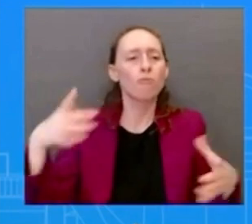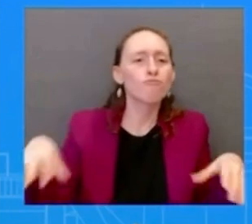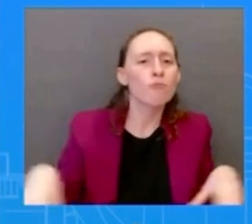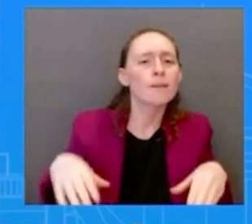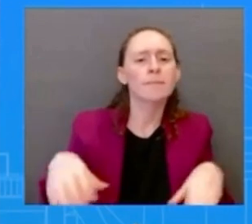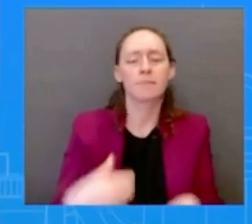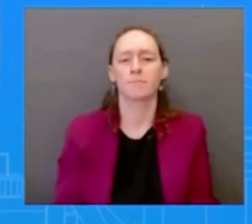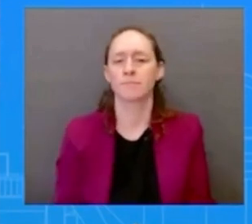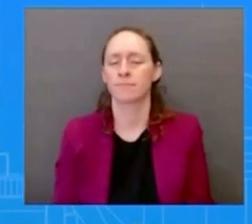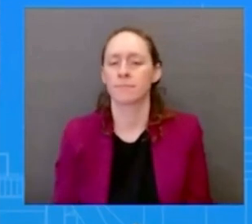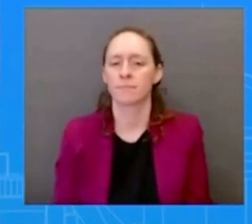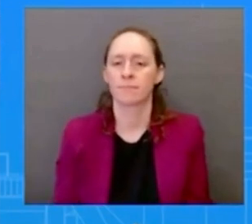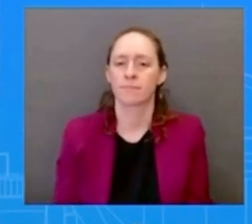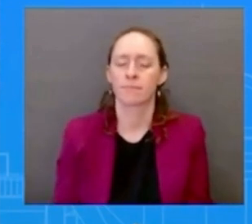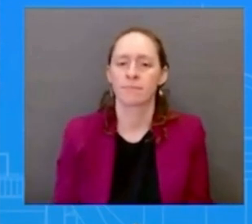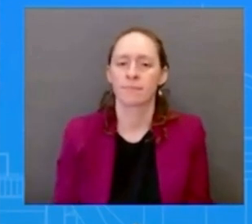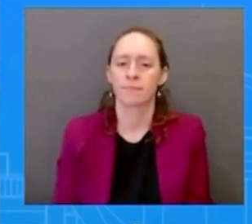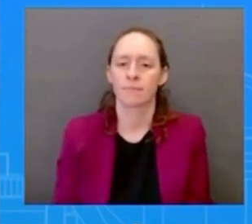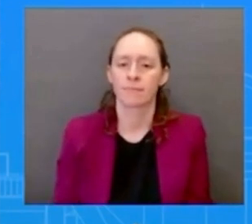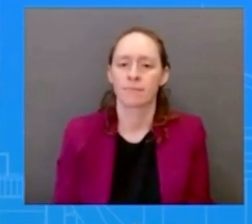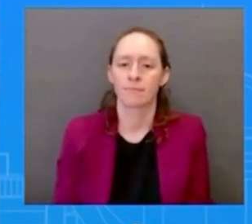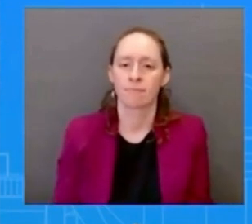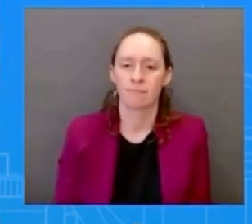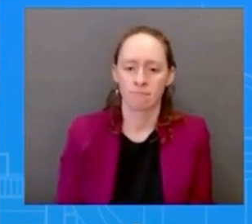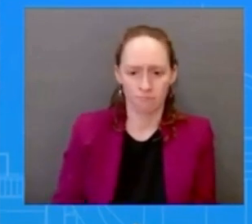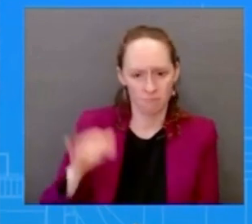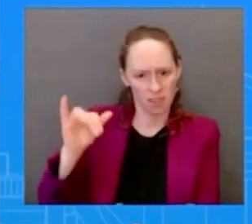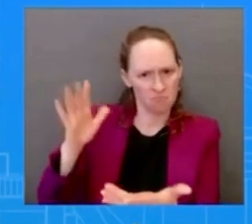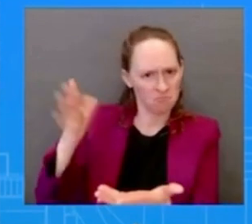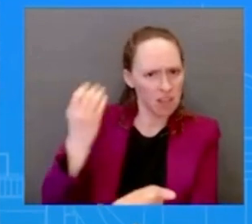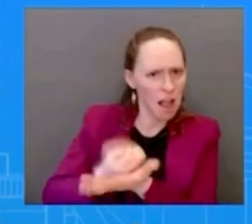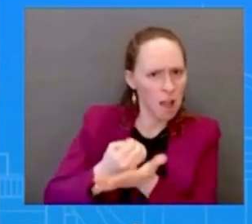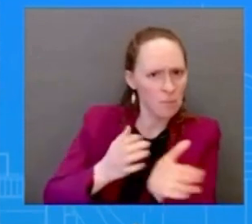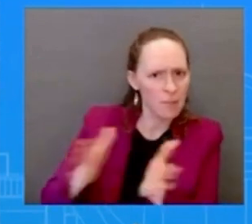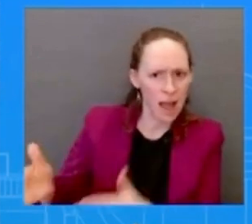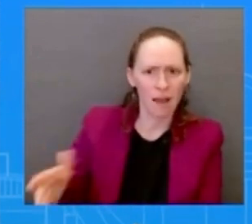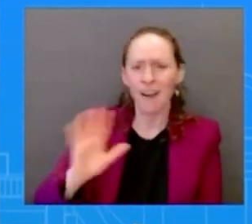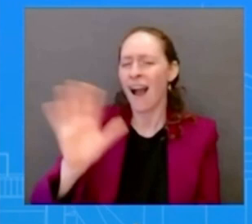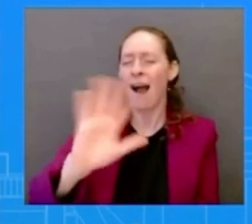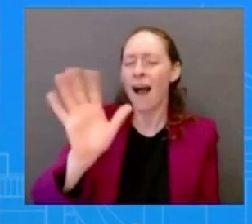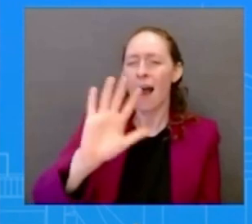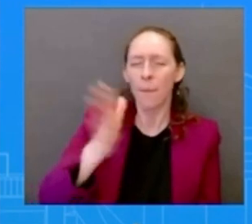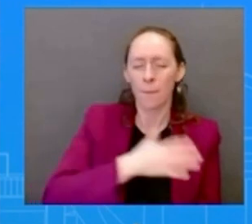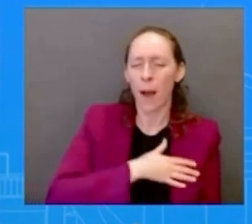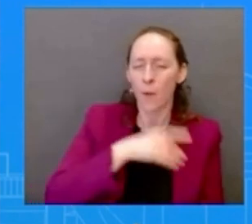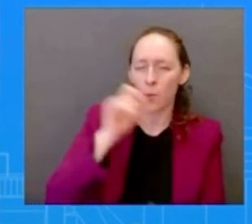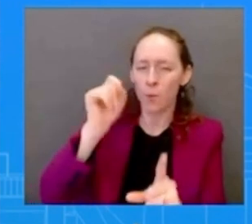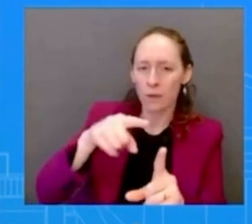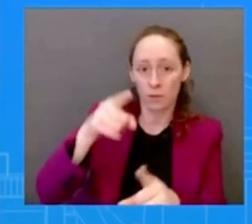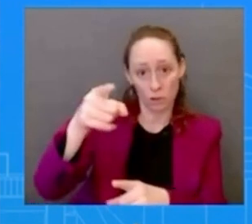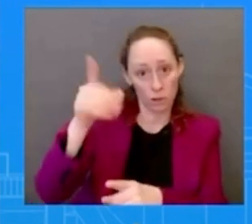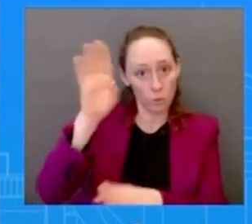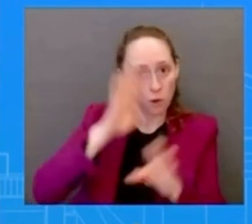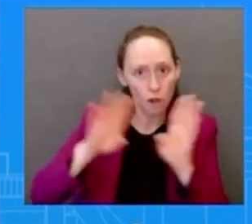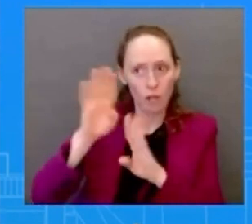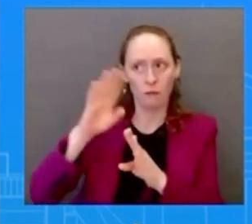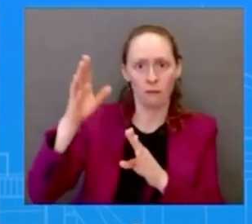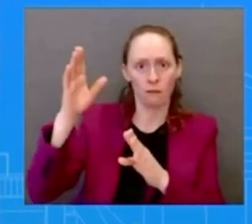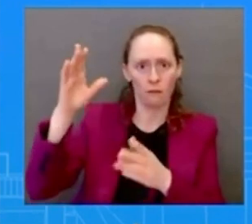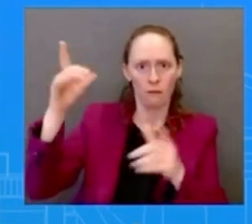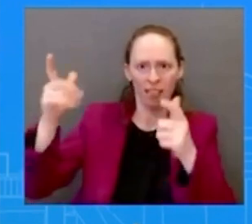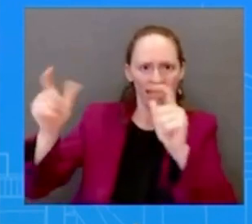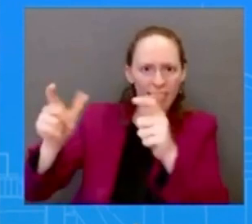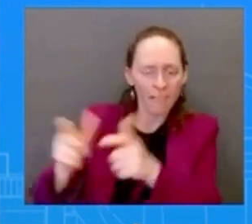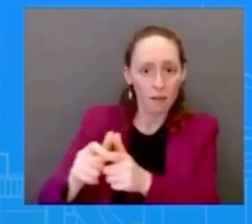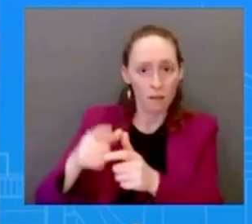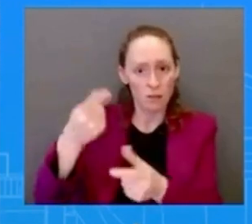i mean the question is are you concerned and what can you do about it you know to event as as consumers are now making decisions